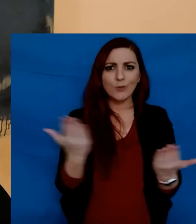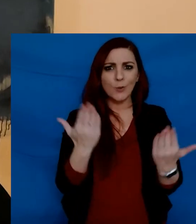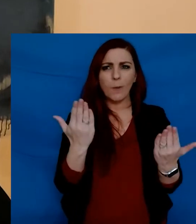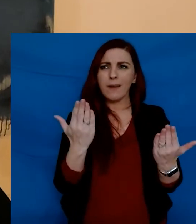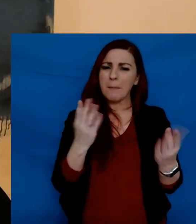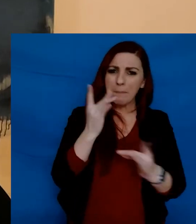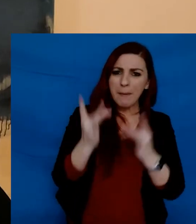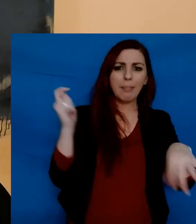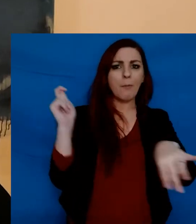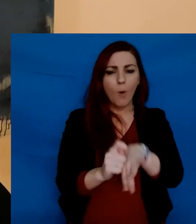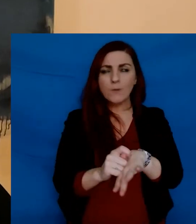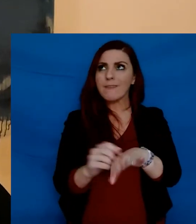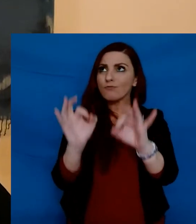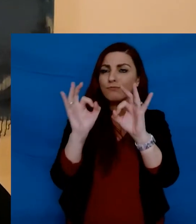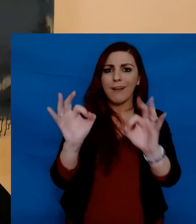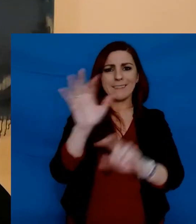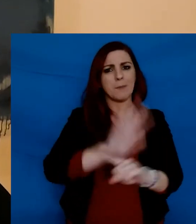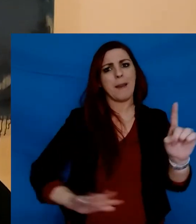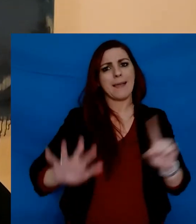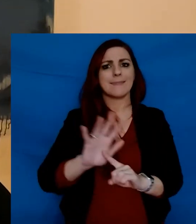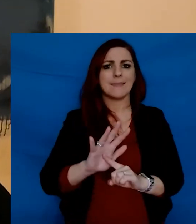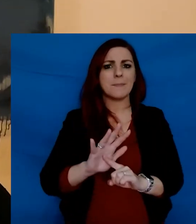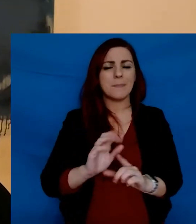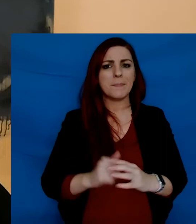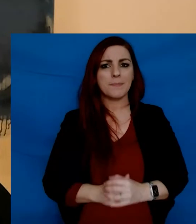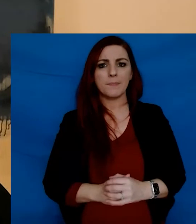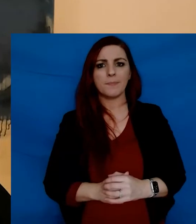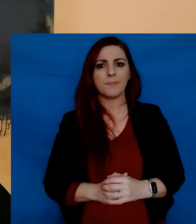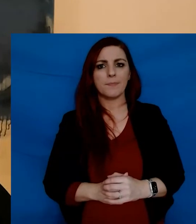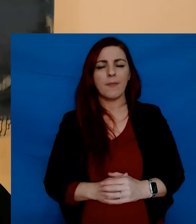encourage you to do. Make the most of this incredible place.